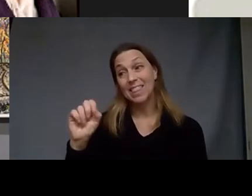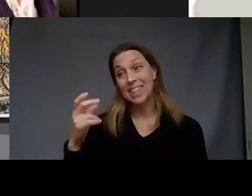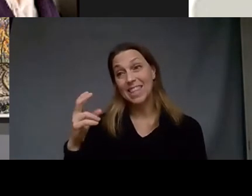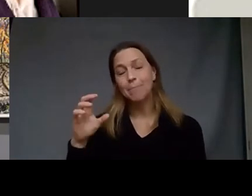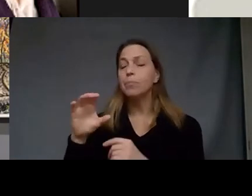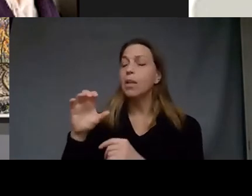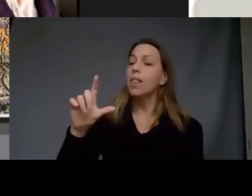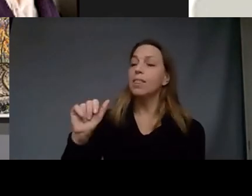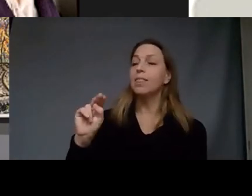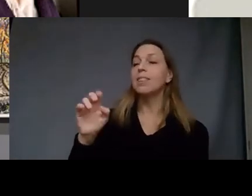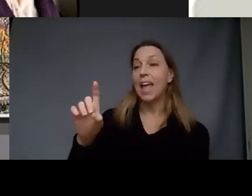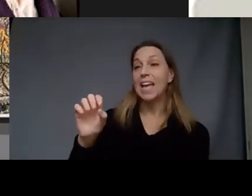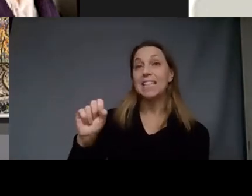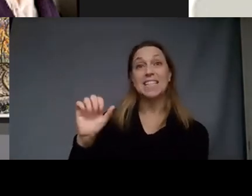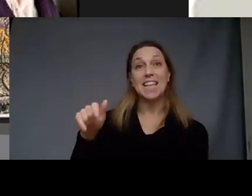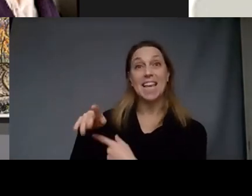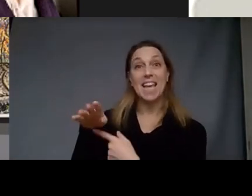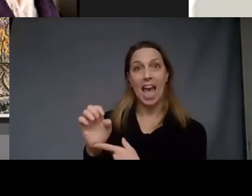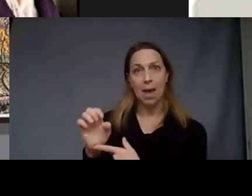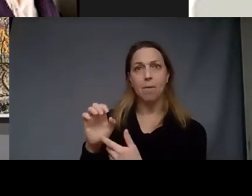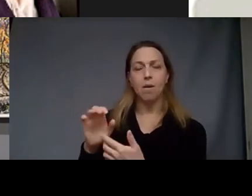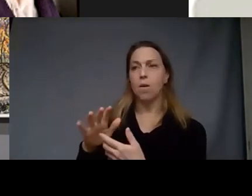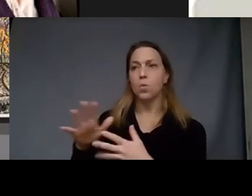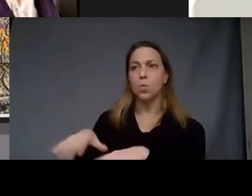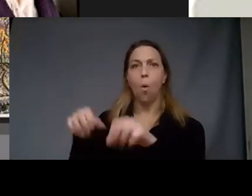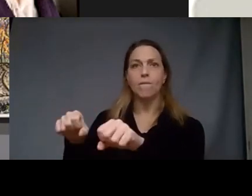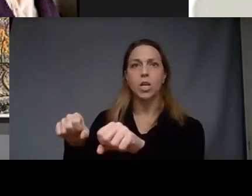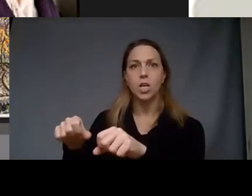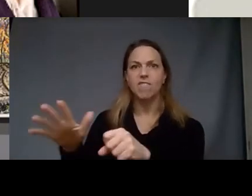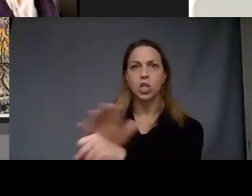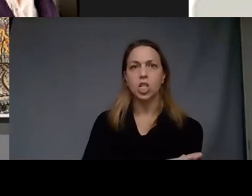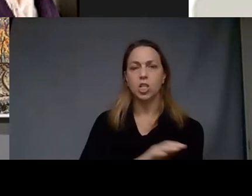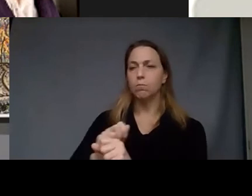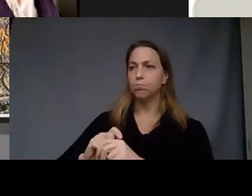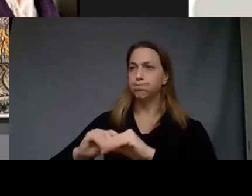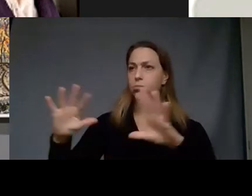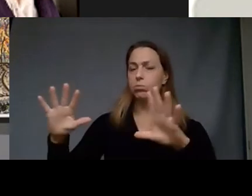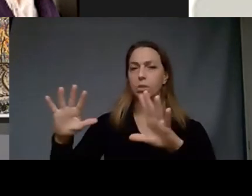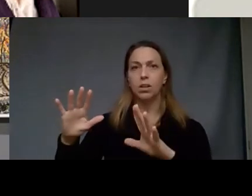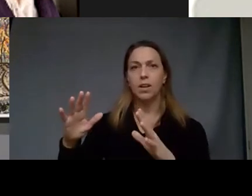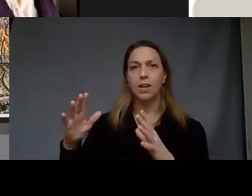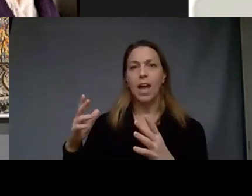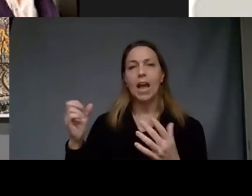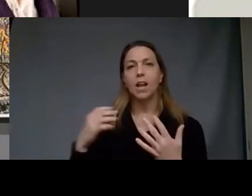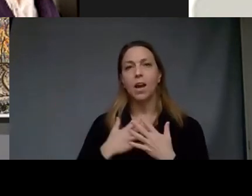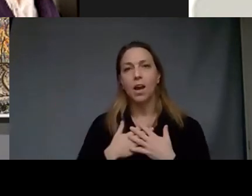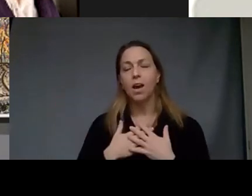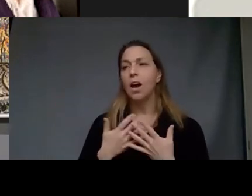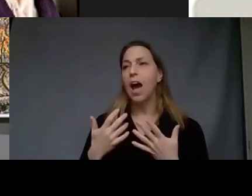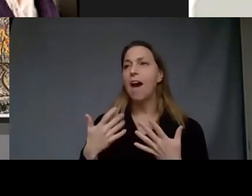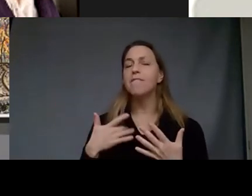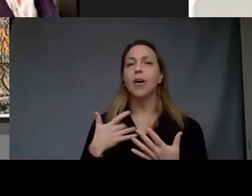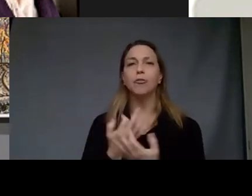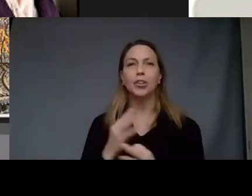and I think what happened was I was just liberated from this narrative I